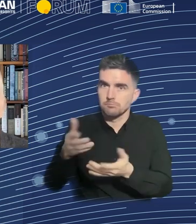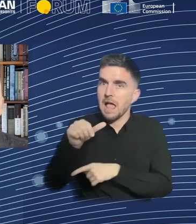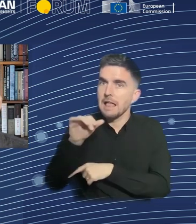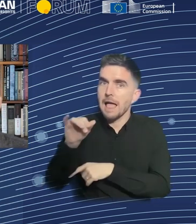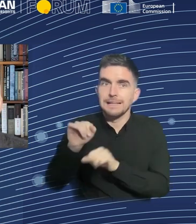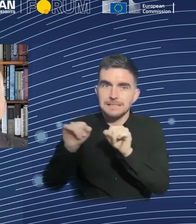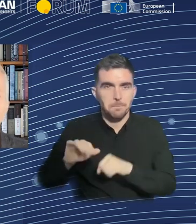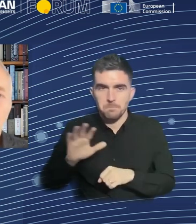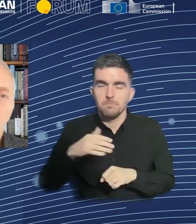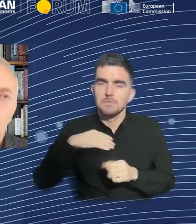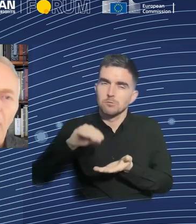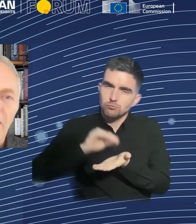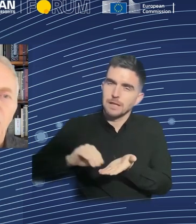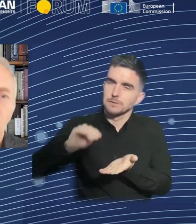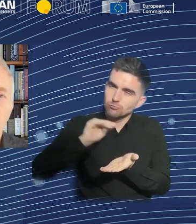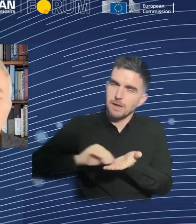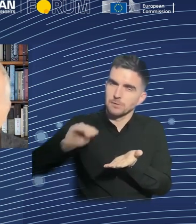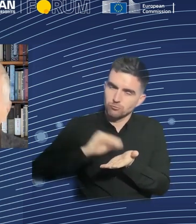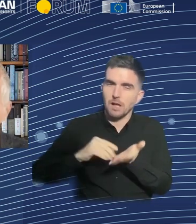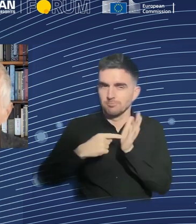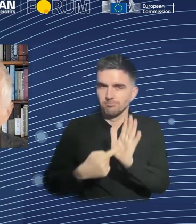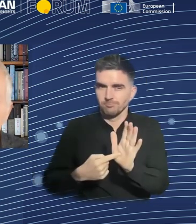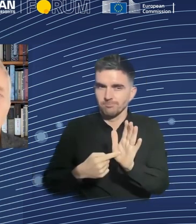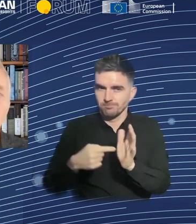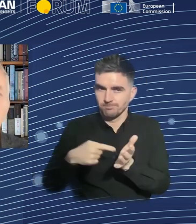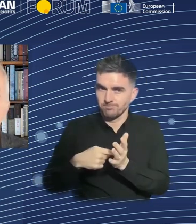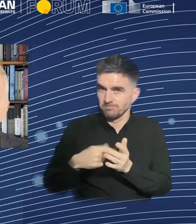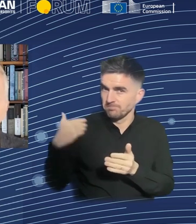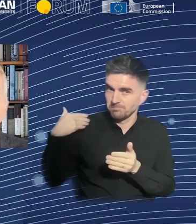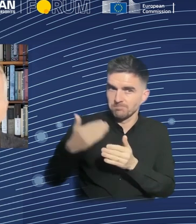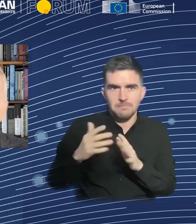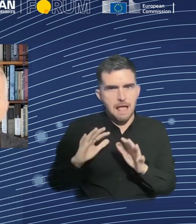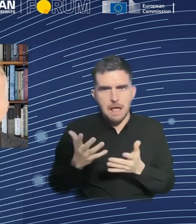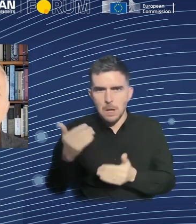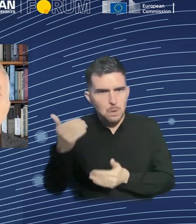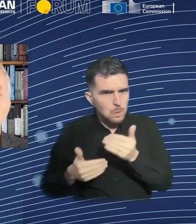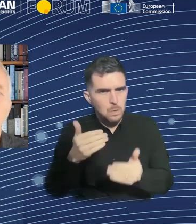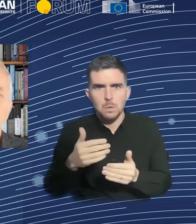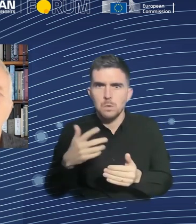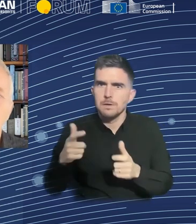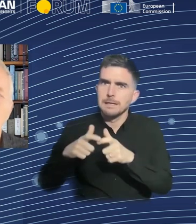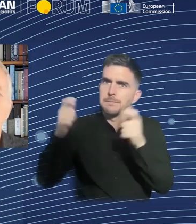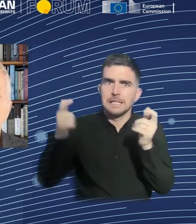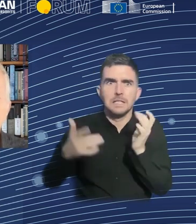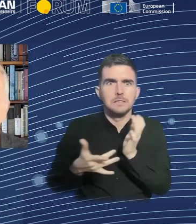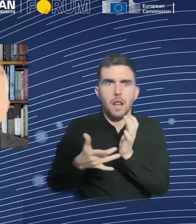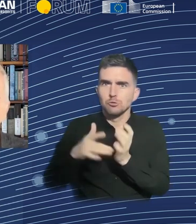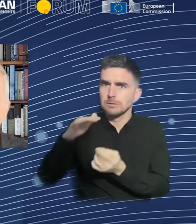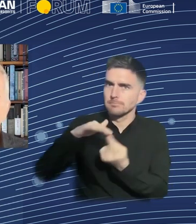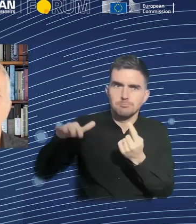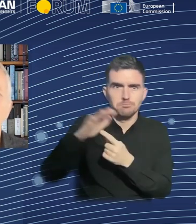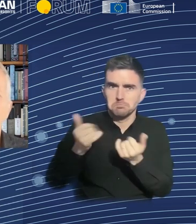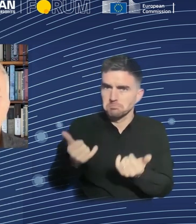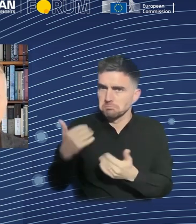about the way that the big tech platforms of today operate machines that allocate human